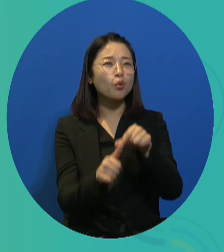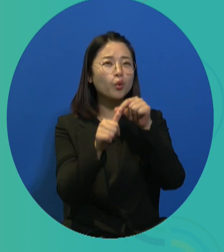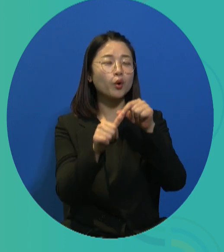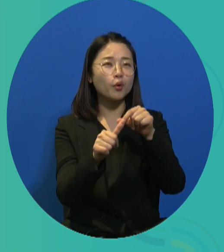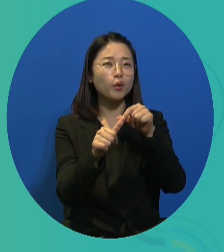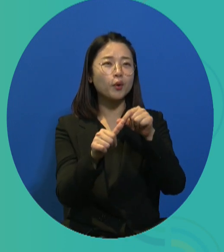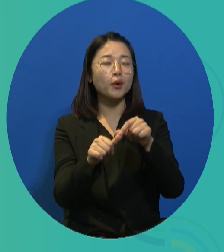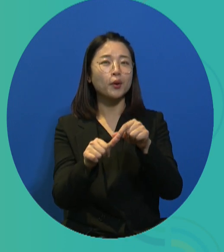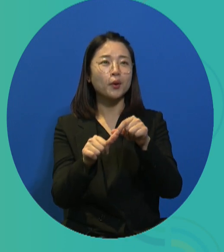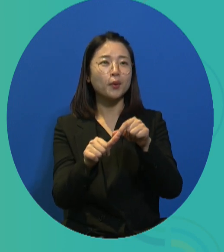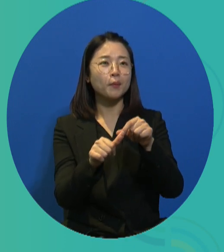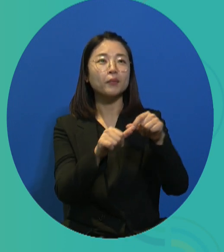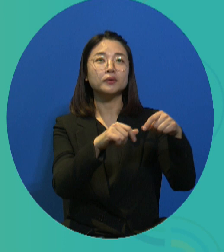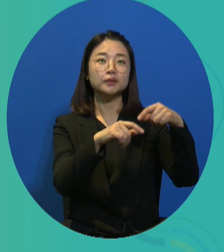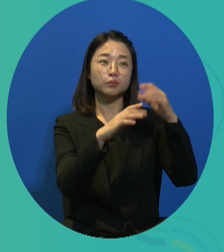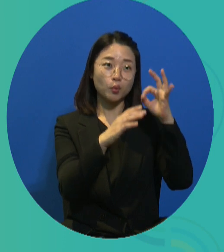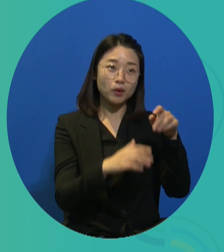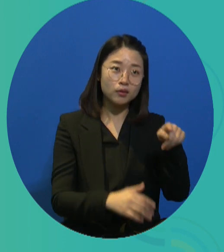Charter was adopted.